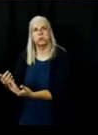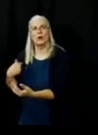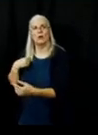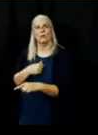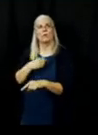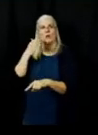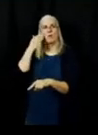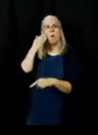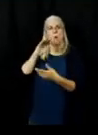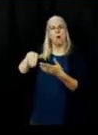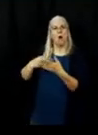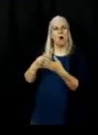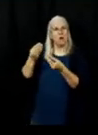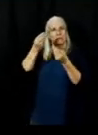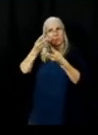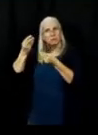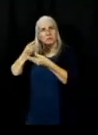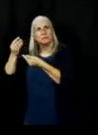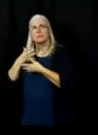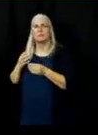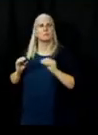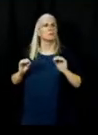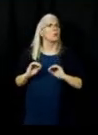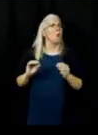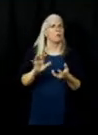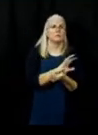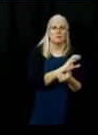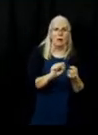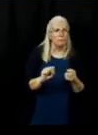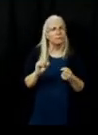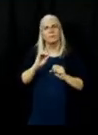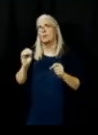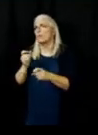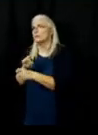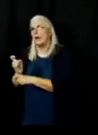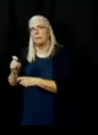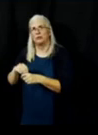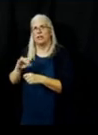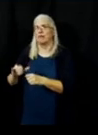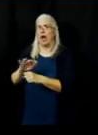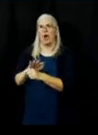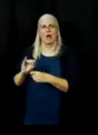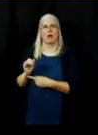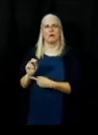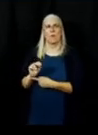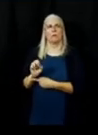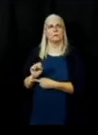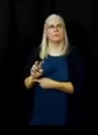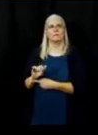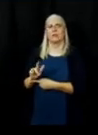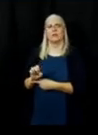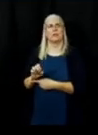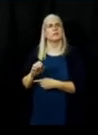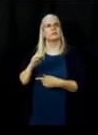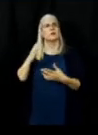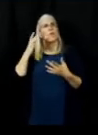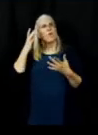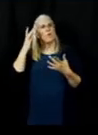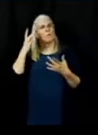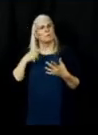no damage or destruction in there and then why isn't the containment going up so the containment isn't been going up